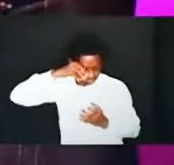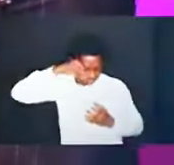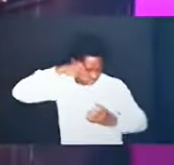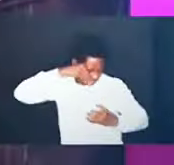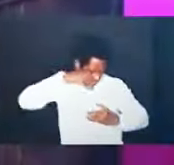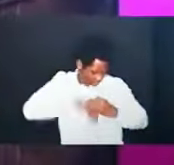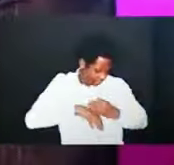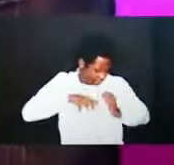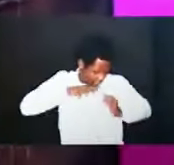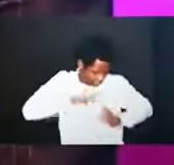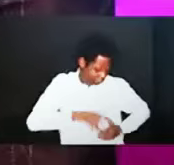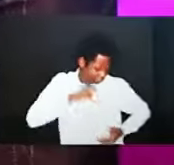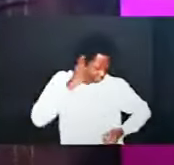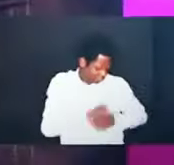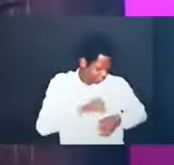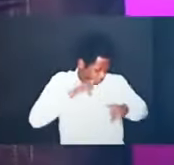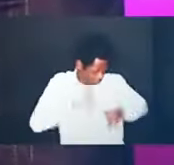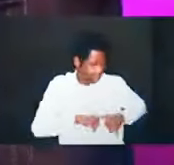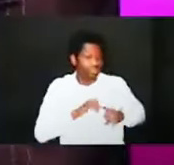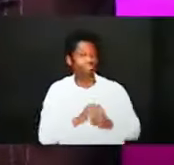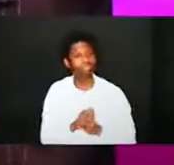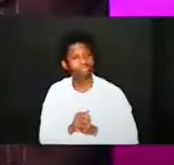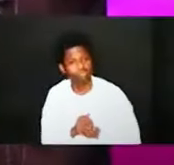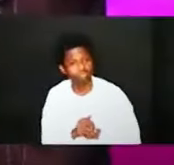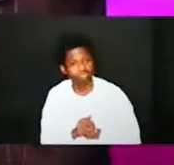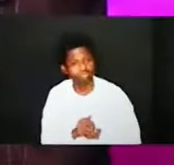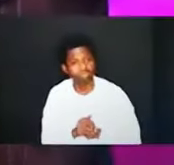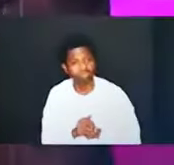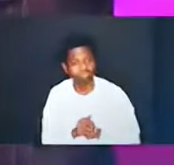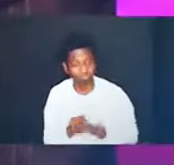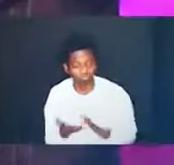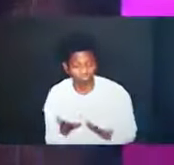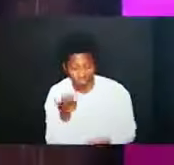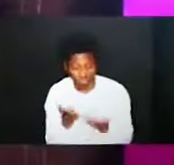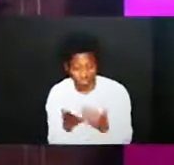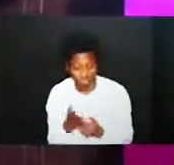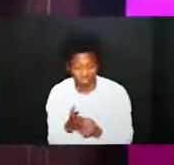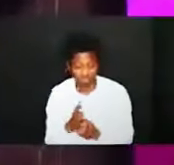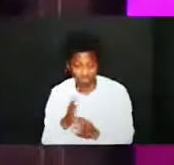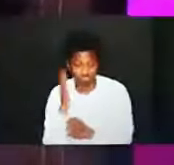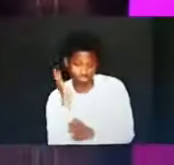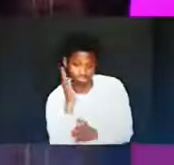maybe you are listening to me and you are not born again